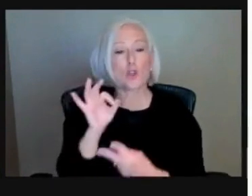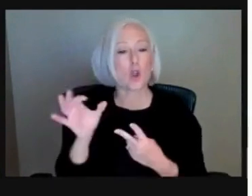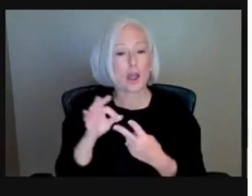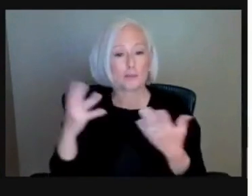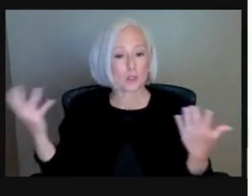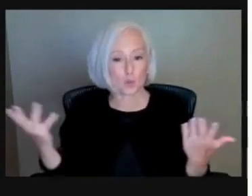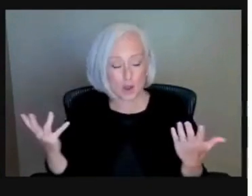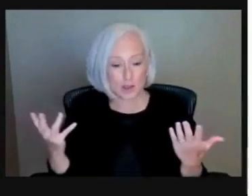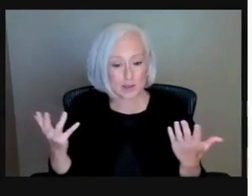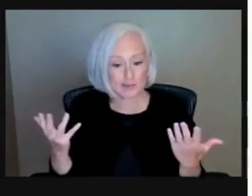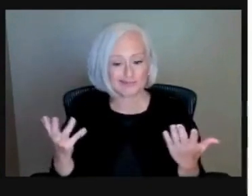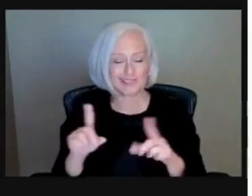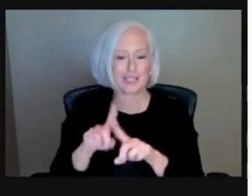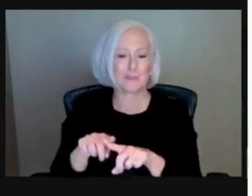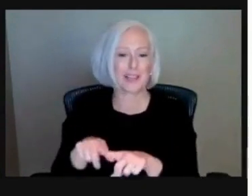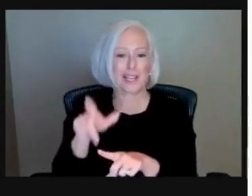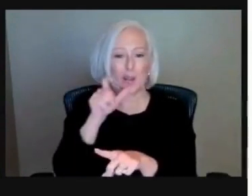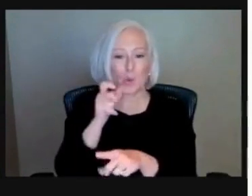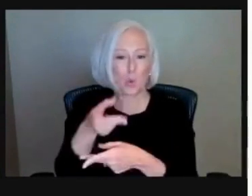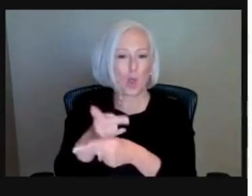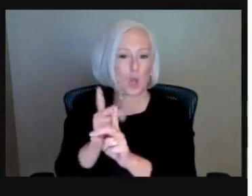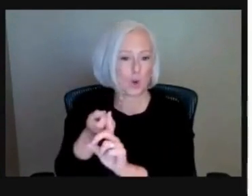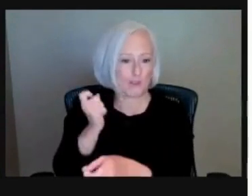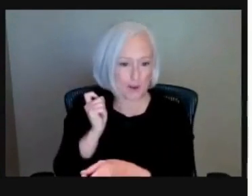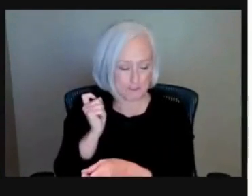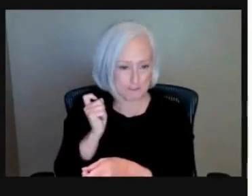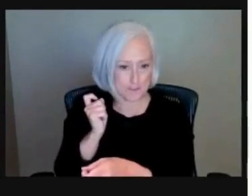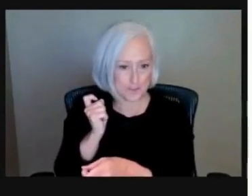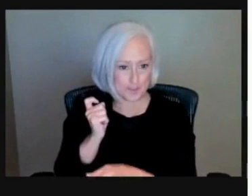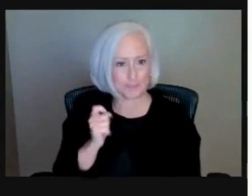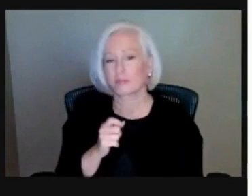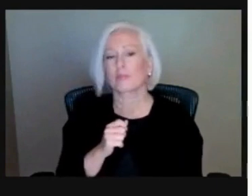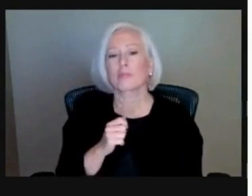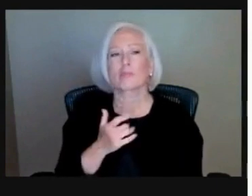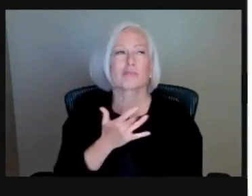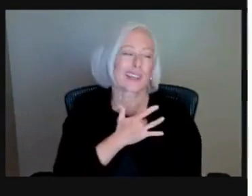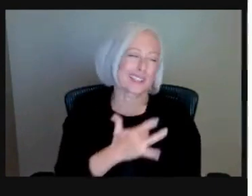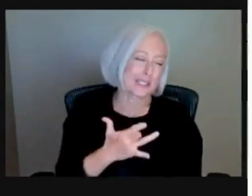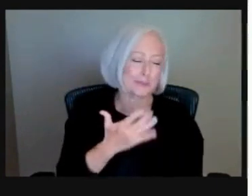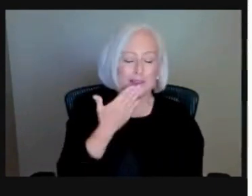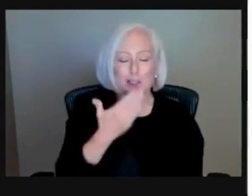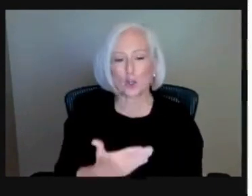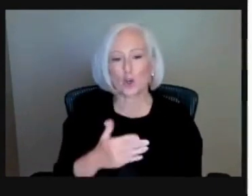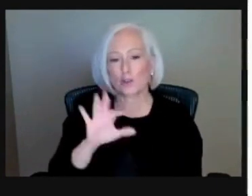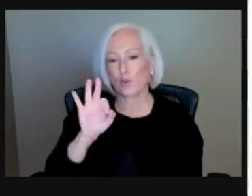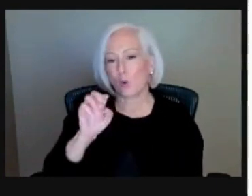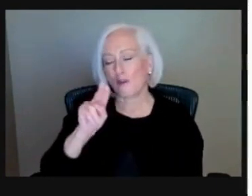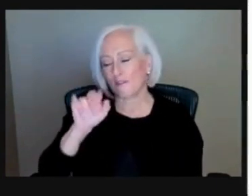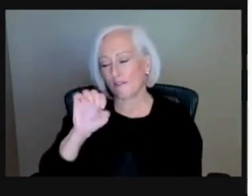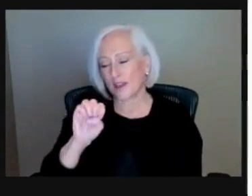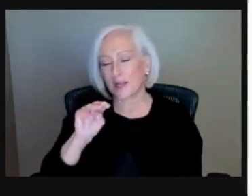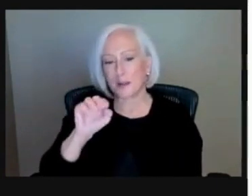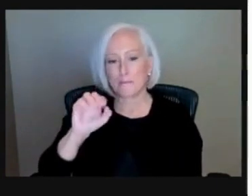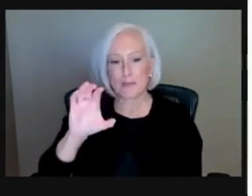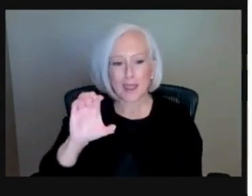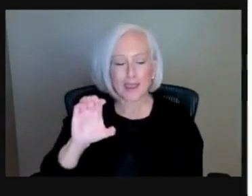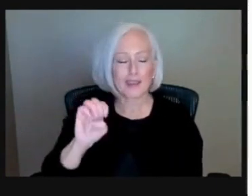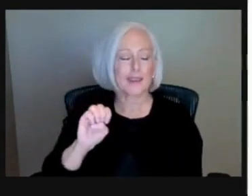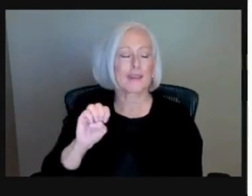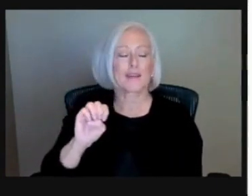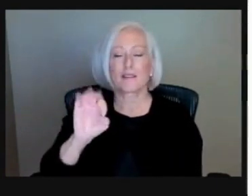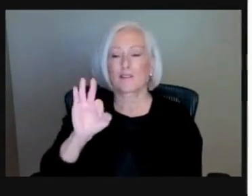investor. And usually this is an option with Fannie Mae, Freddie Mac, FHA, VA, USDA,